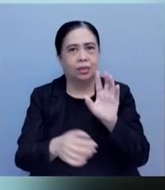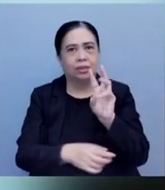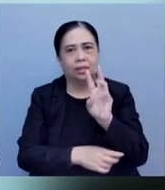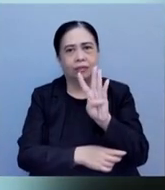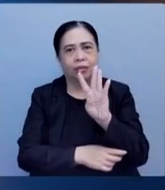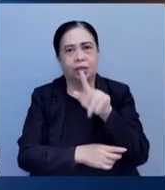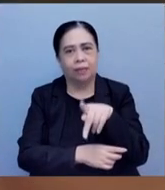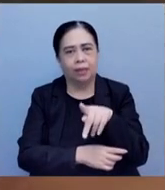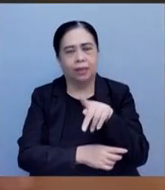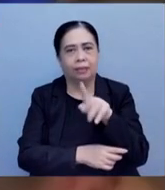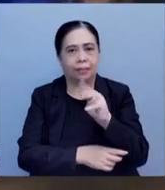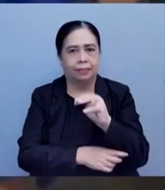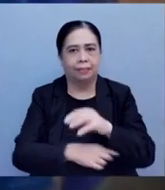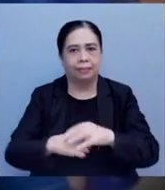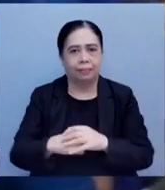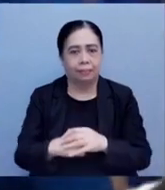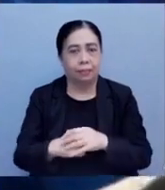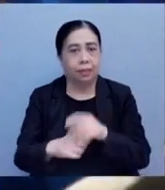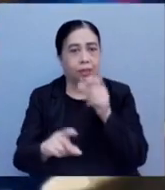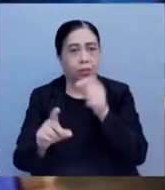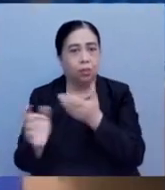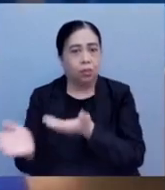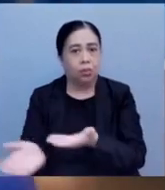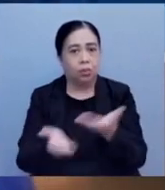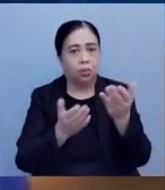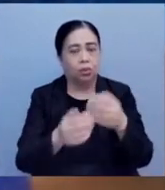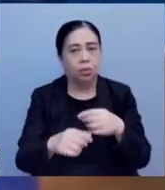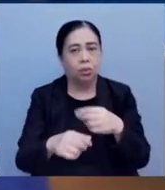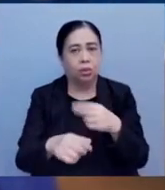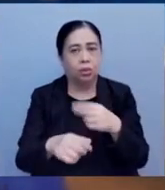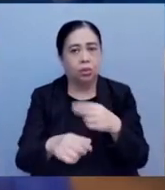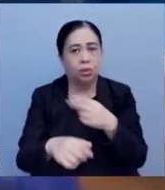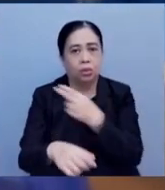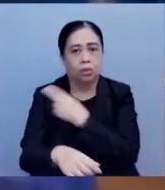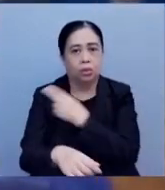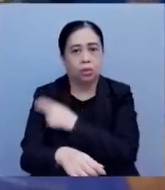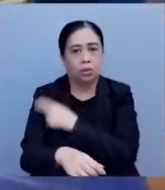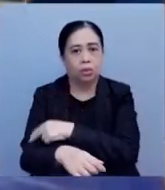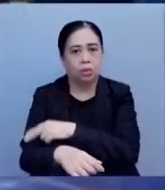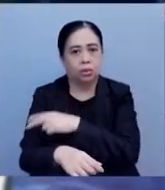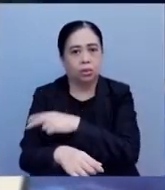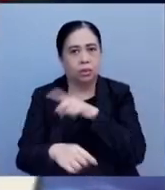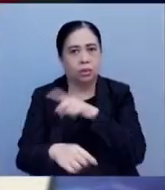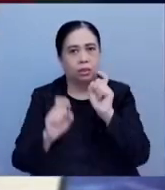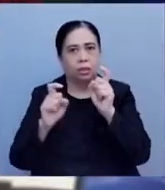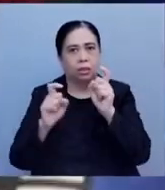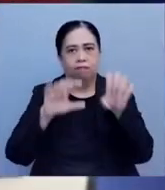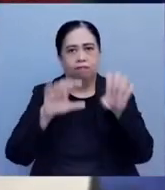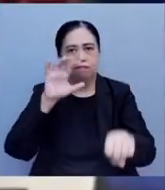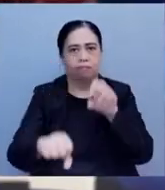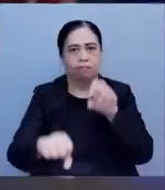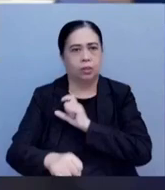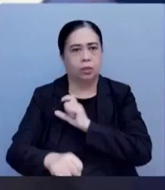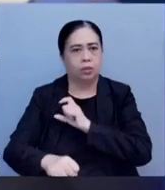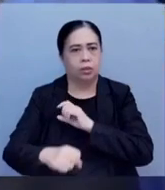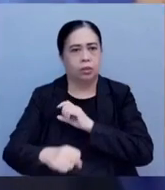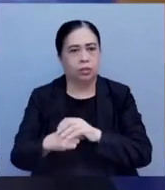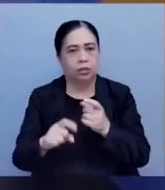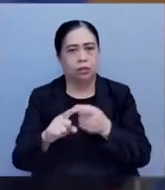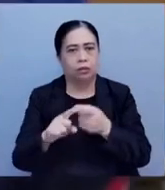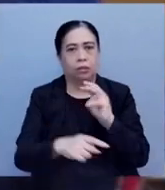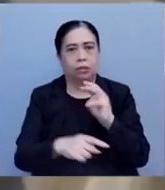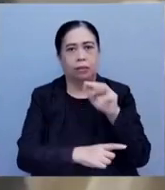in the evening. The individuals who brought him to the hospital were immediately arrested by police officers from Manila Police District after